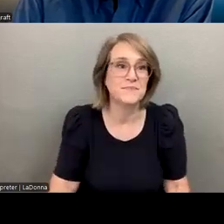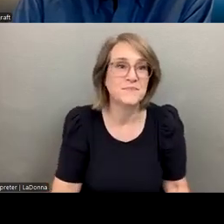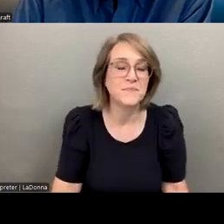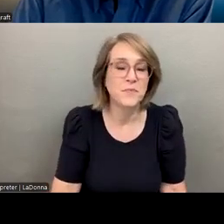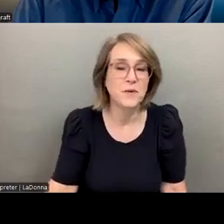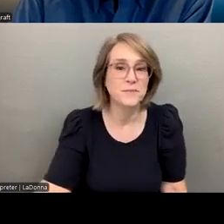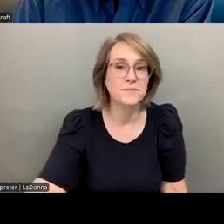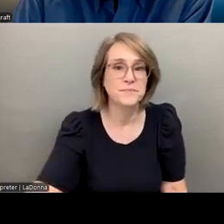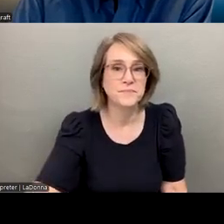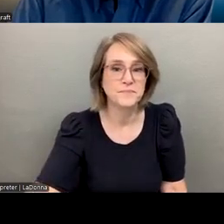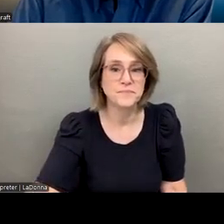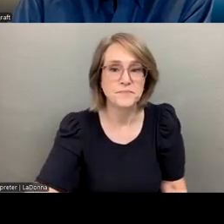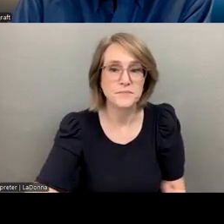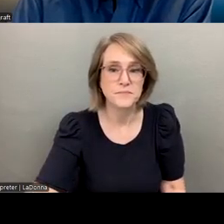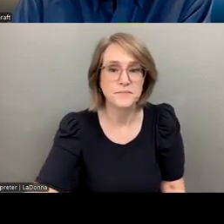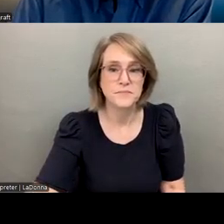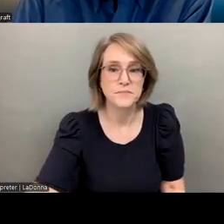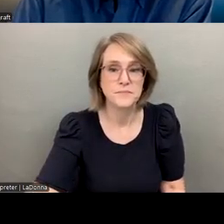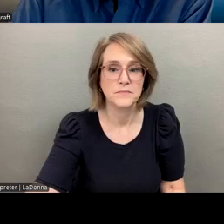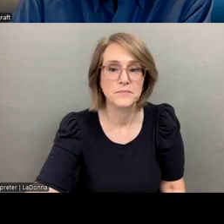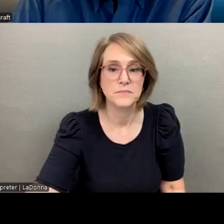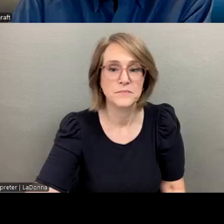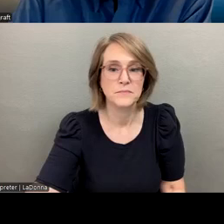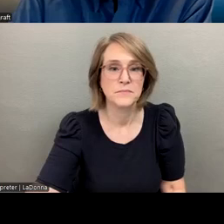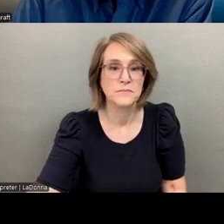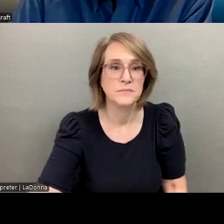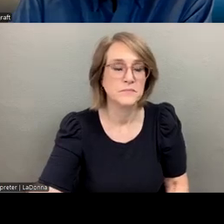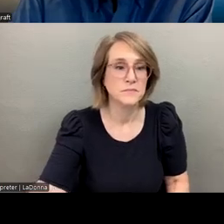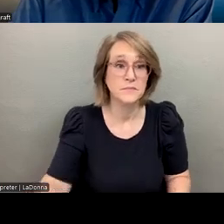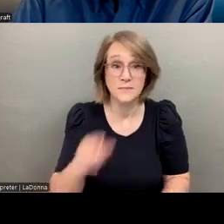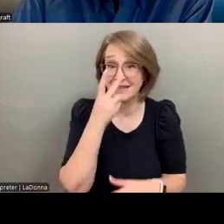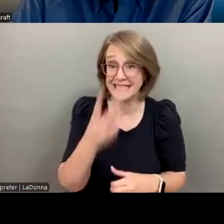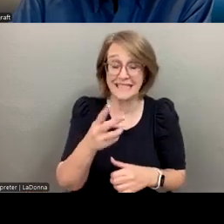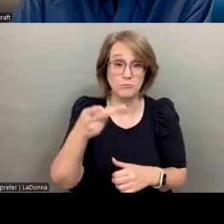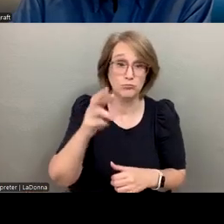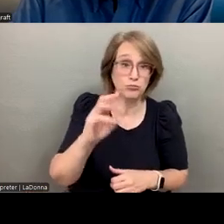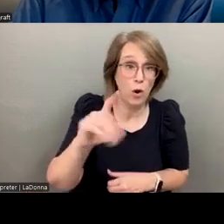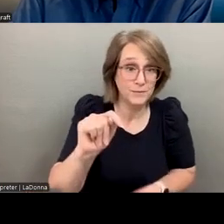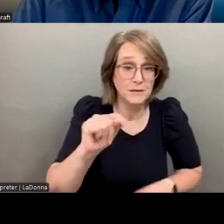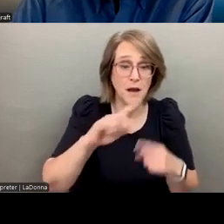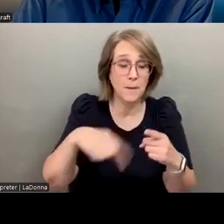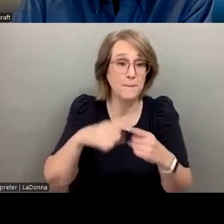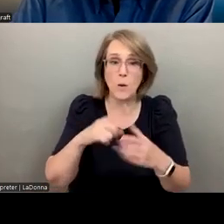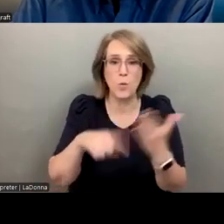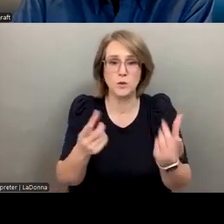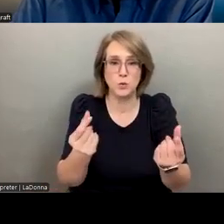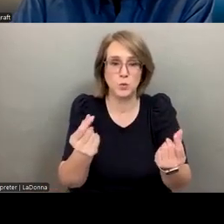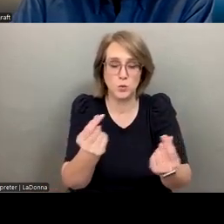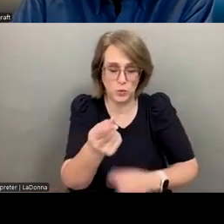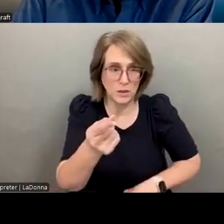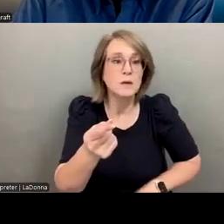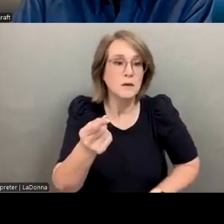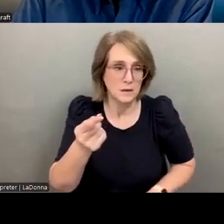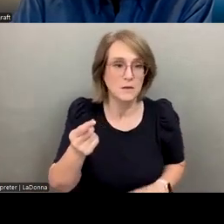But here there is an extensive prompt about what I want it to do, and